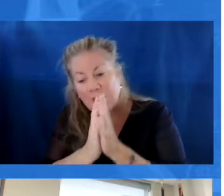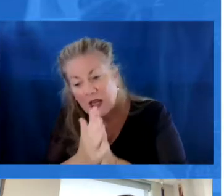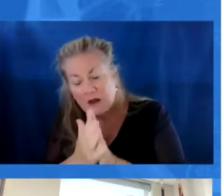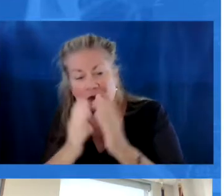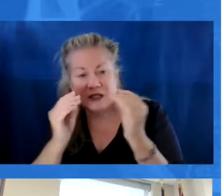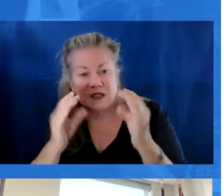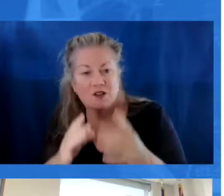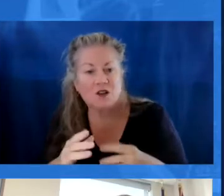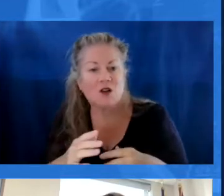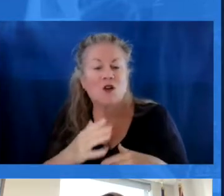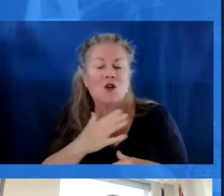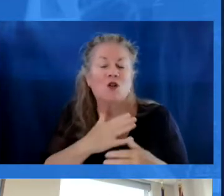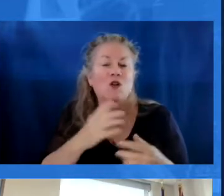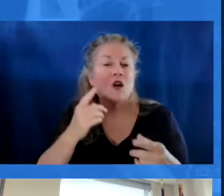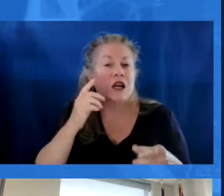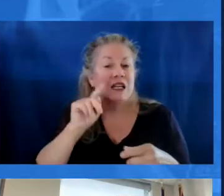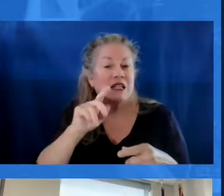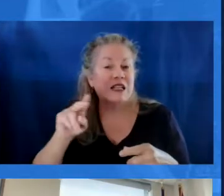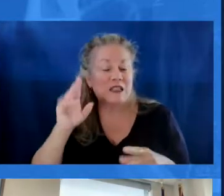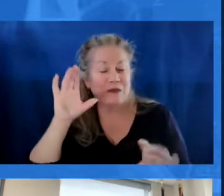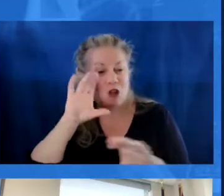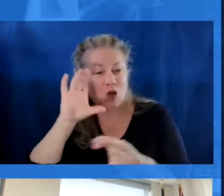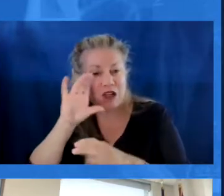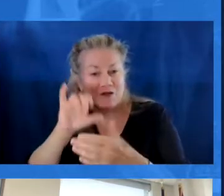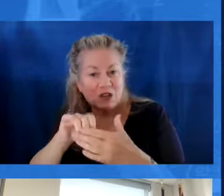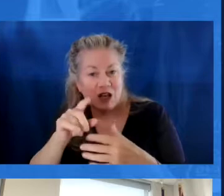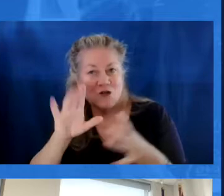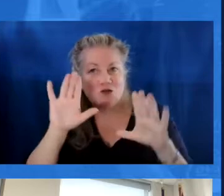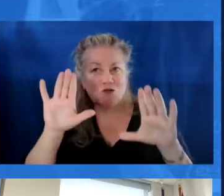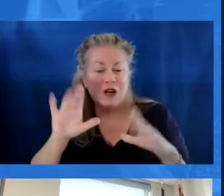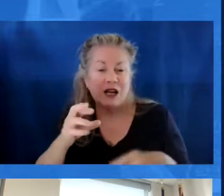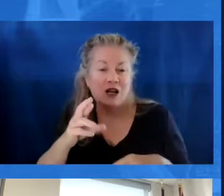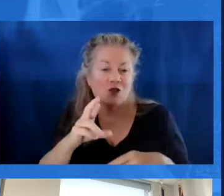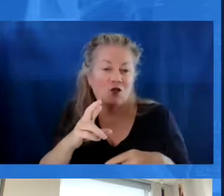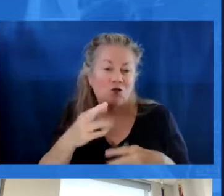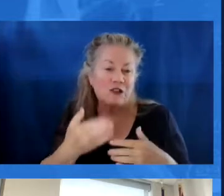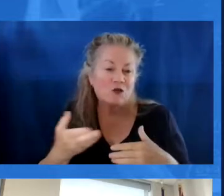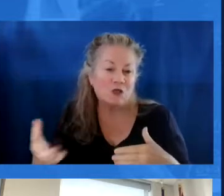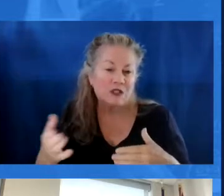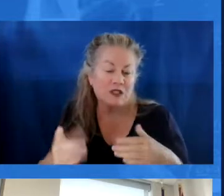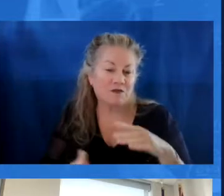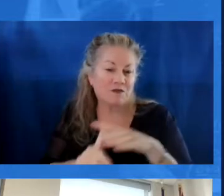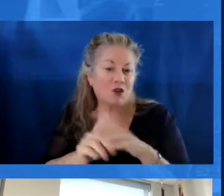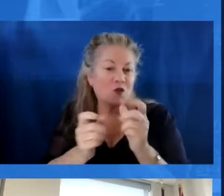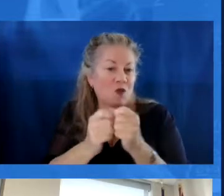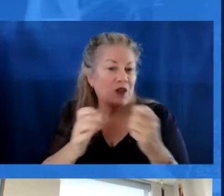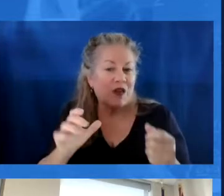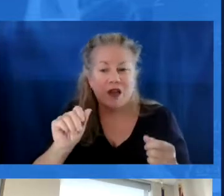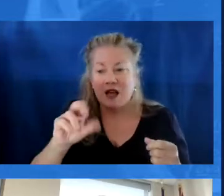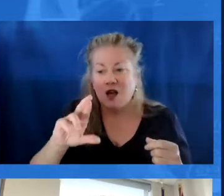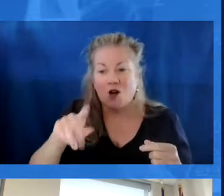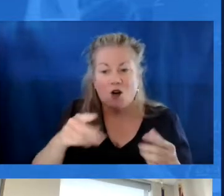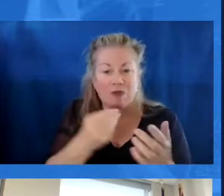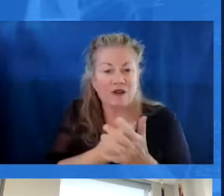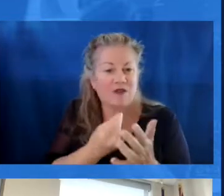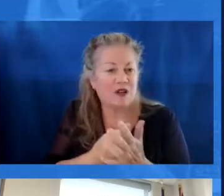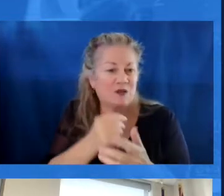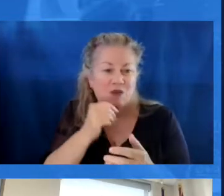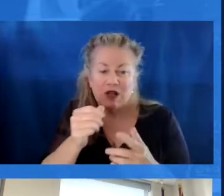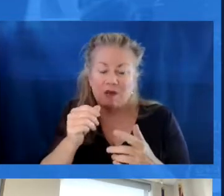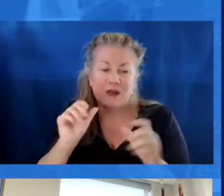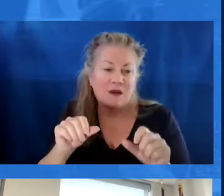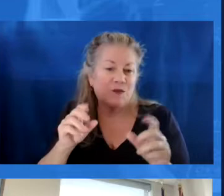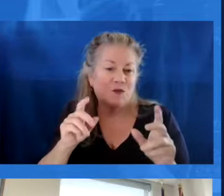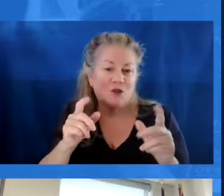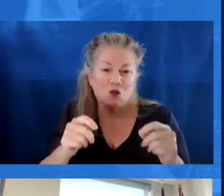So please be on the lookout in Tennessee for all of the great resources coming up, but ultimately, without these ARP funds, we would not have been able to